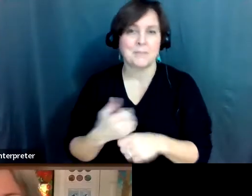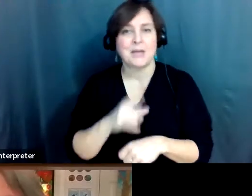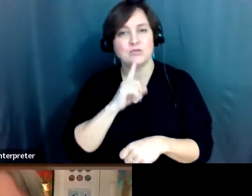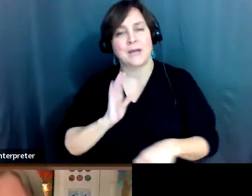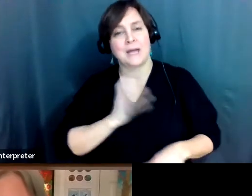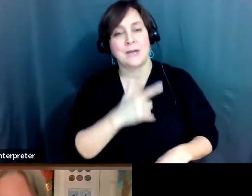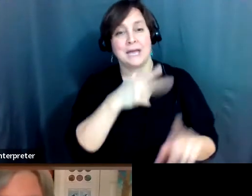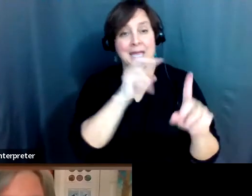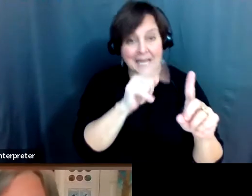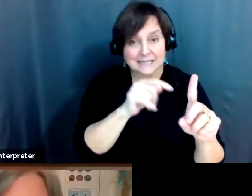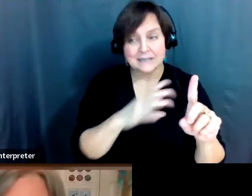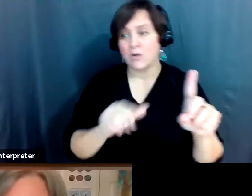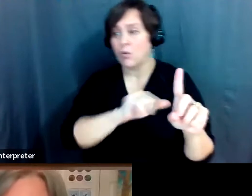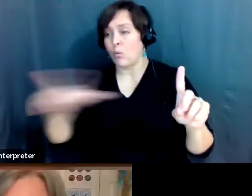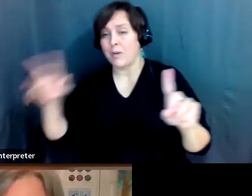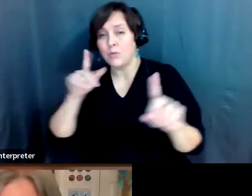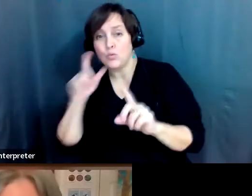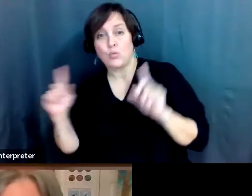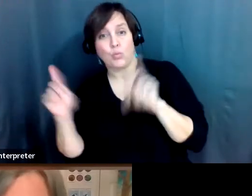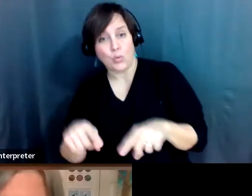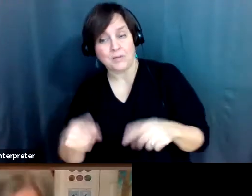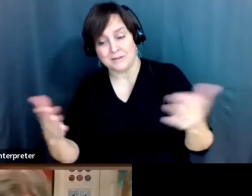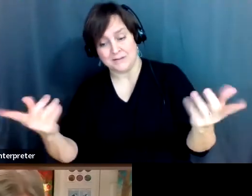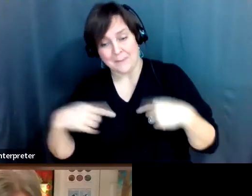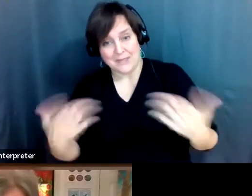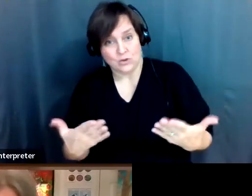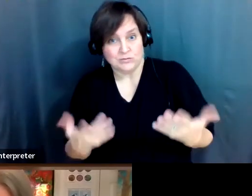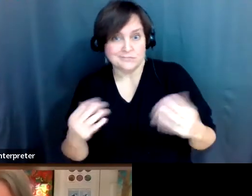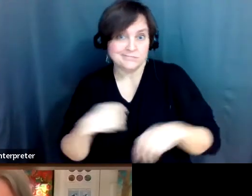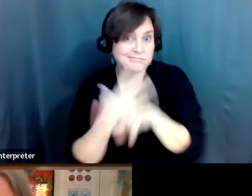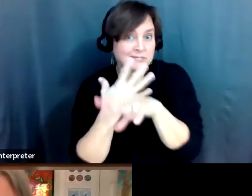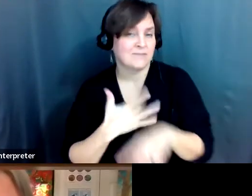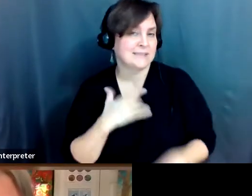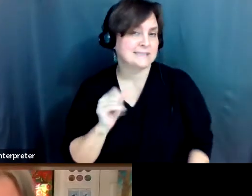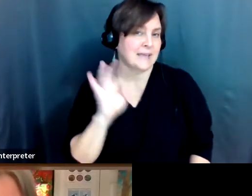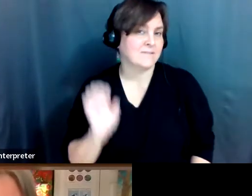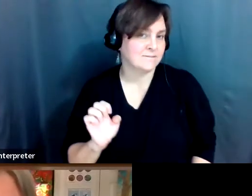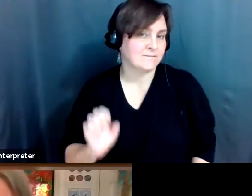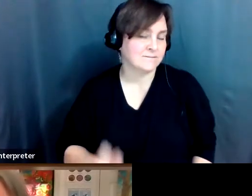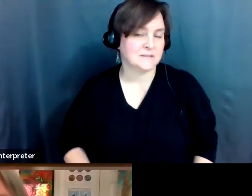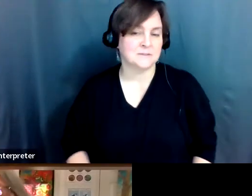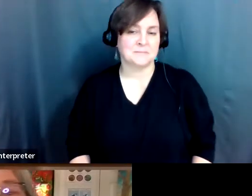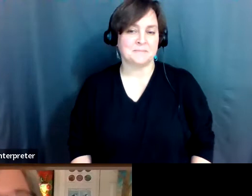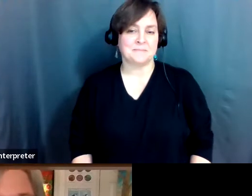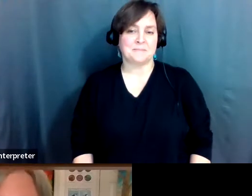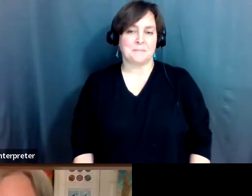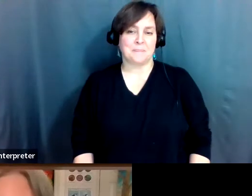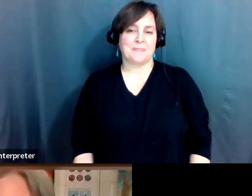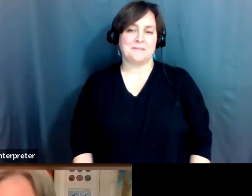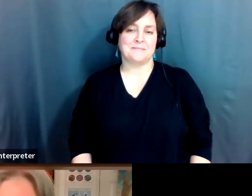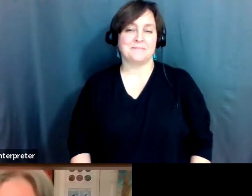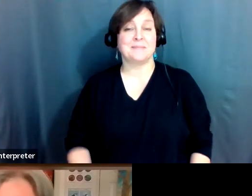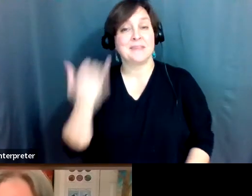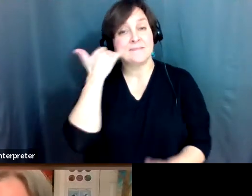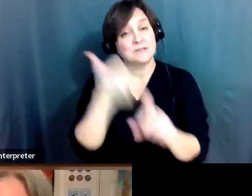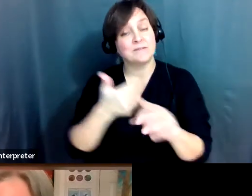everyone else in attendance feel safe to be here. So finally, if you're new